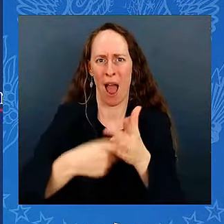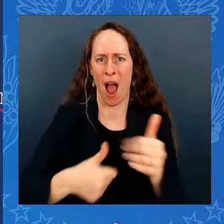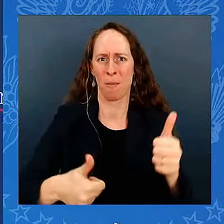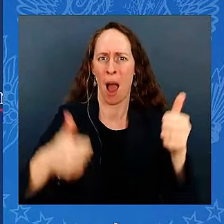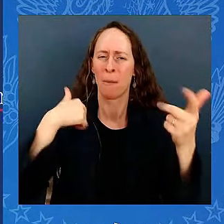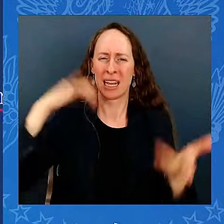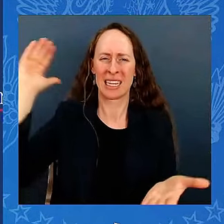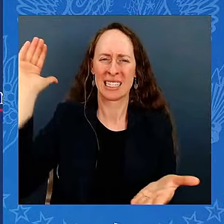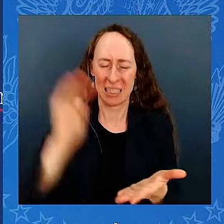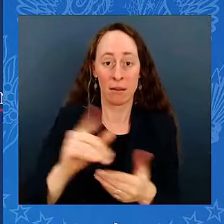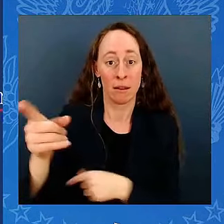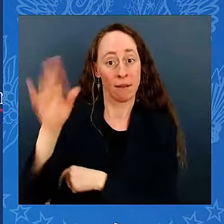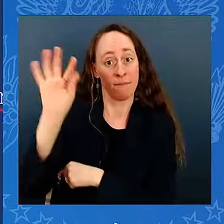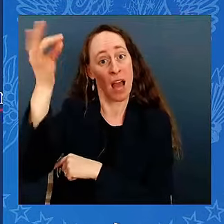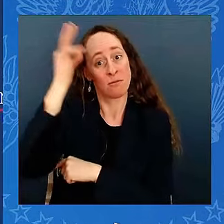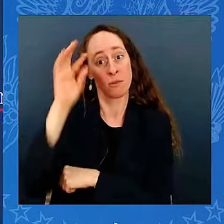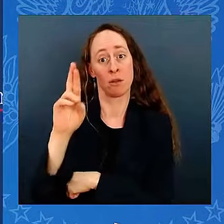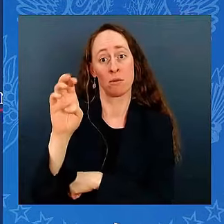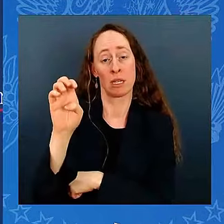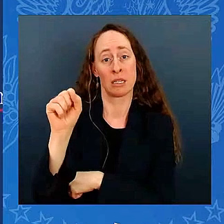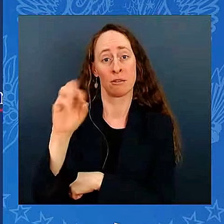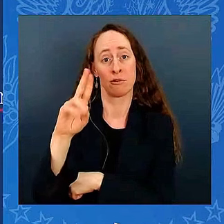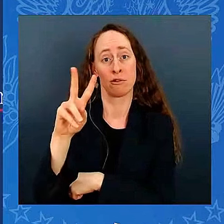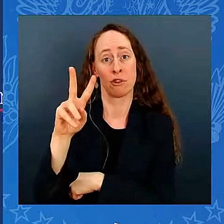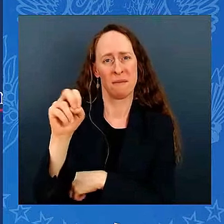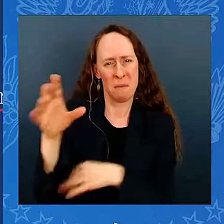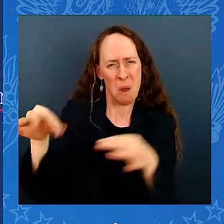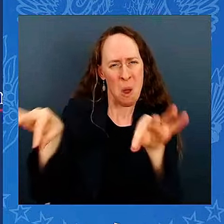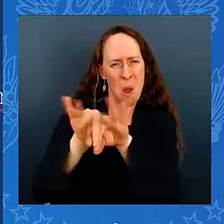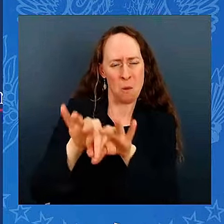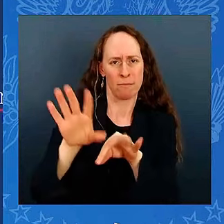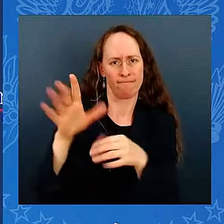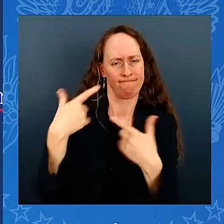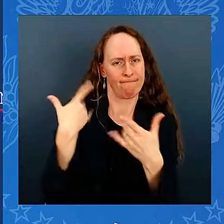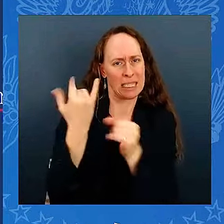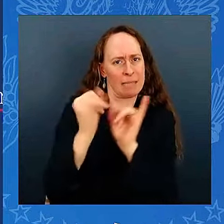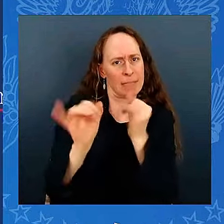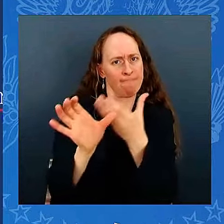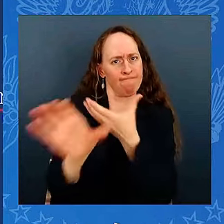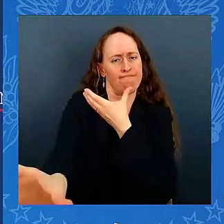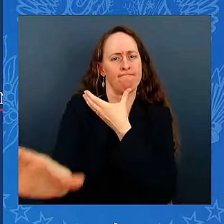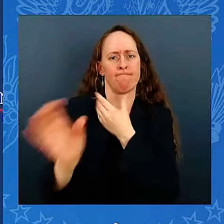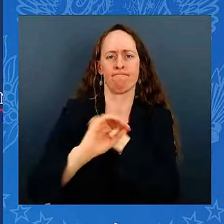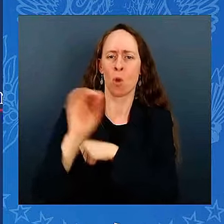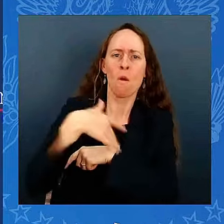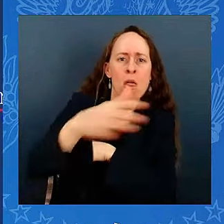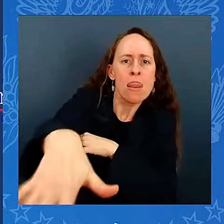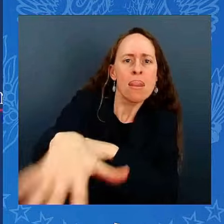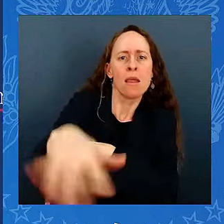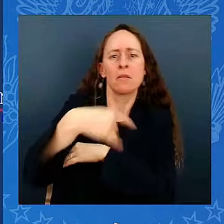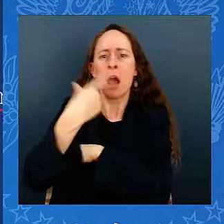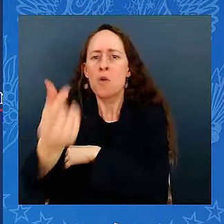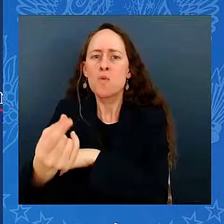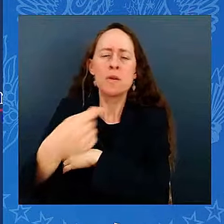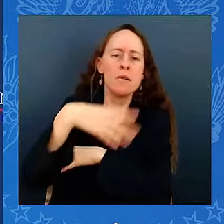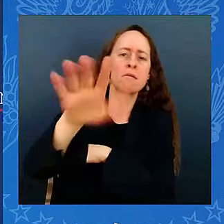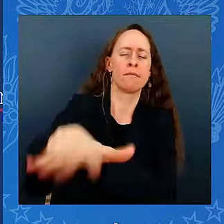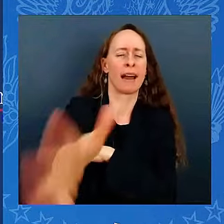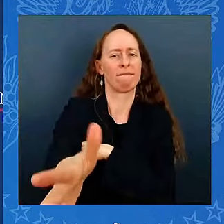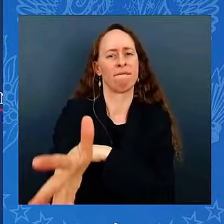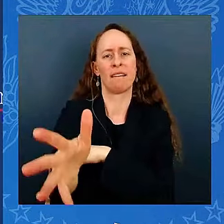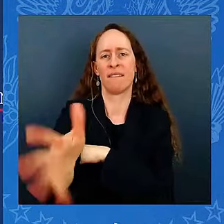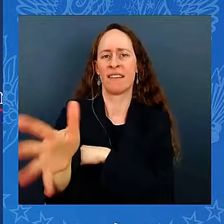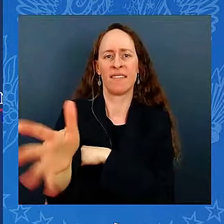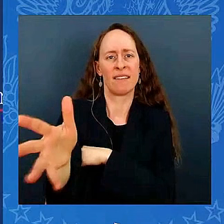way, I've never once spoken to the Chairman of the Fed since I became President. It will